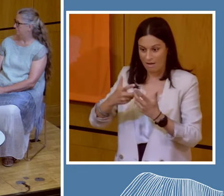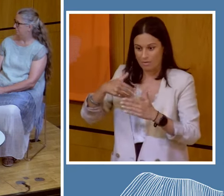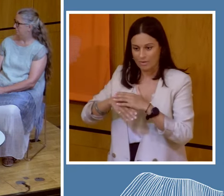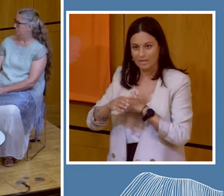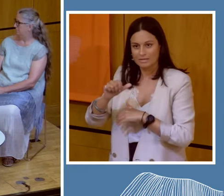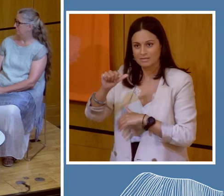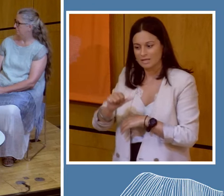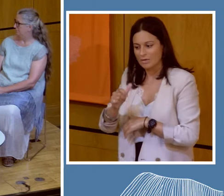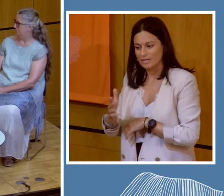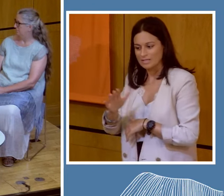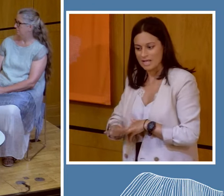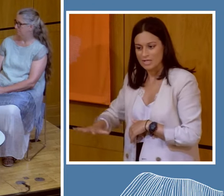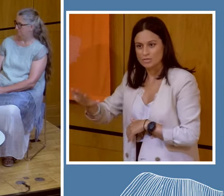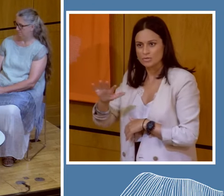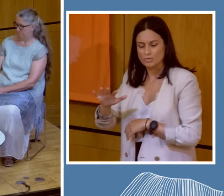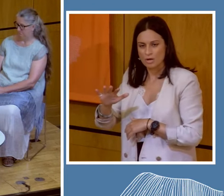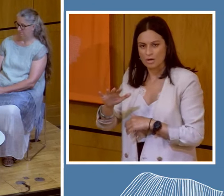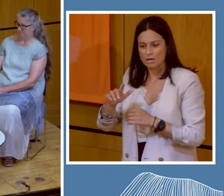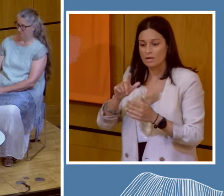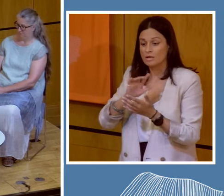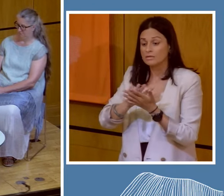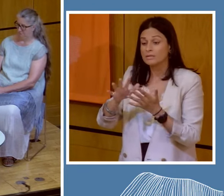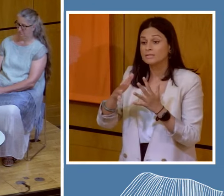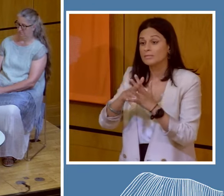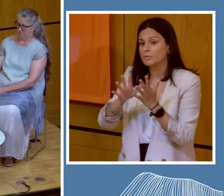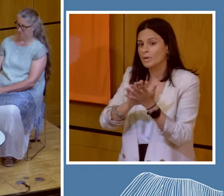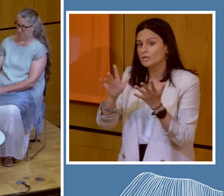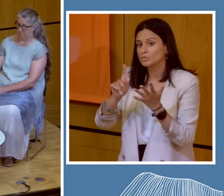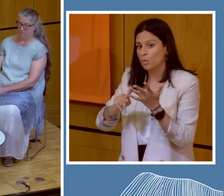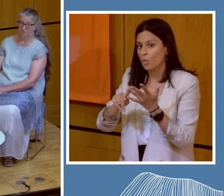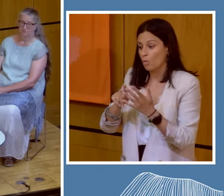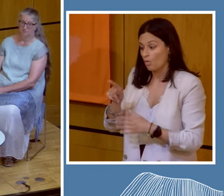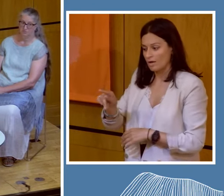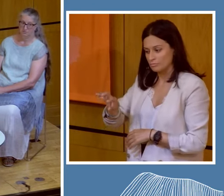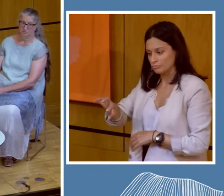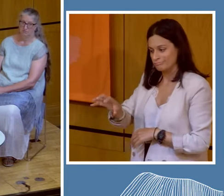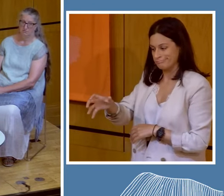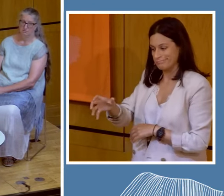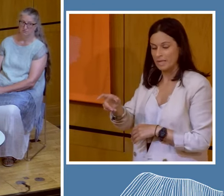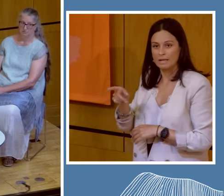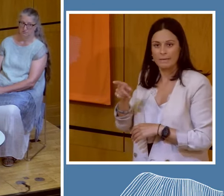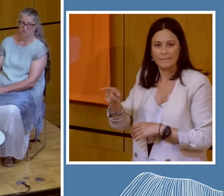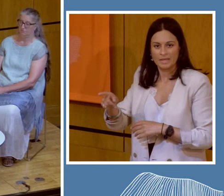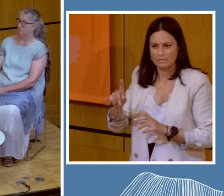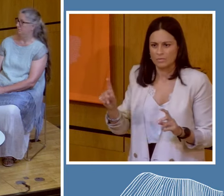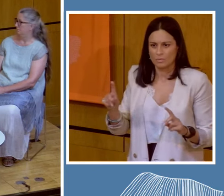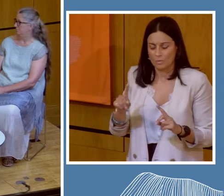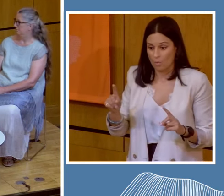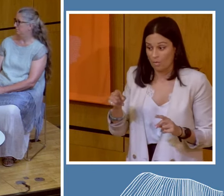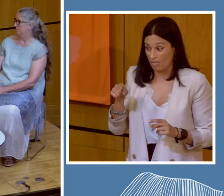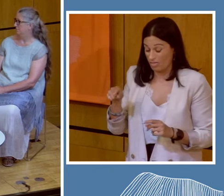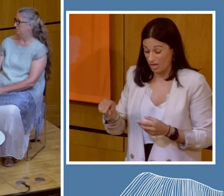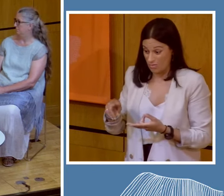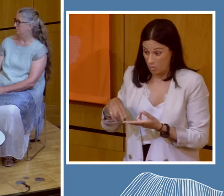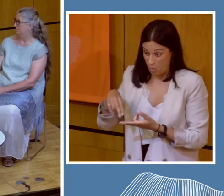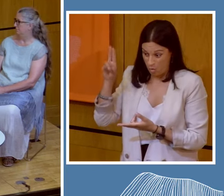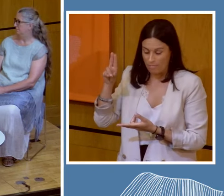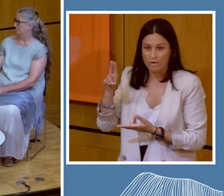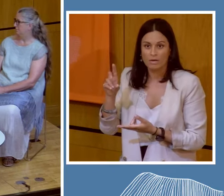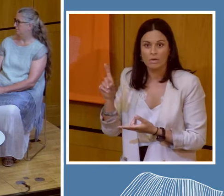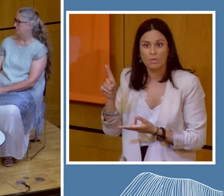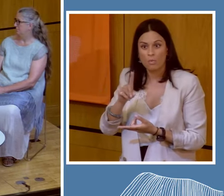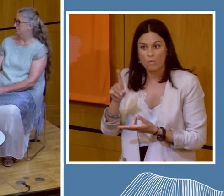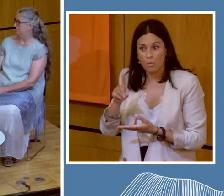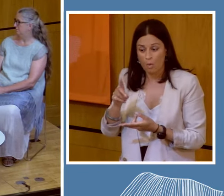is the region of WHO that has disproportionately the highest level of